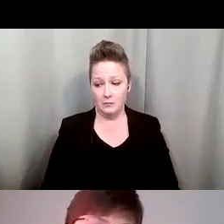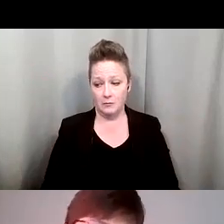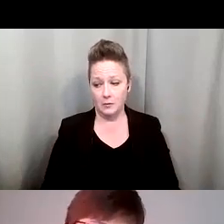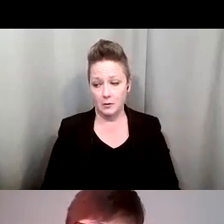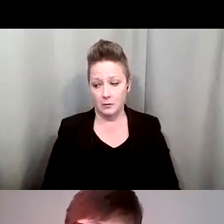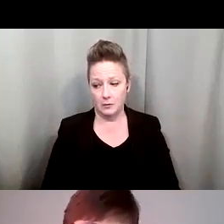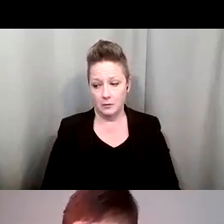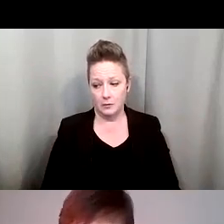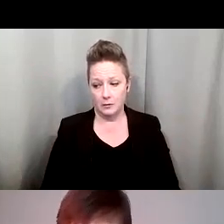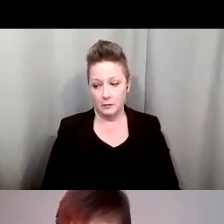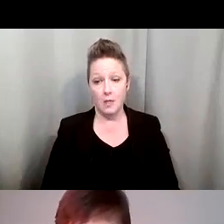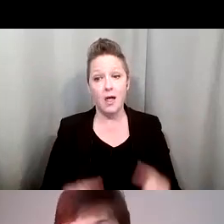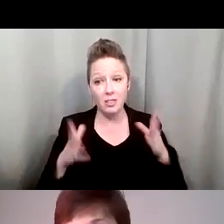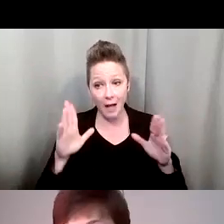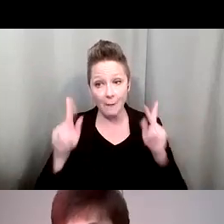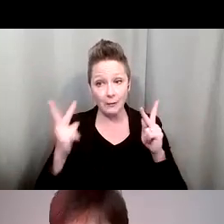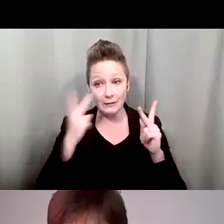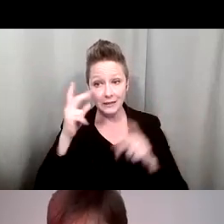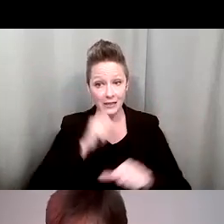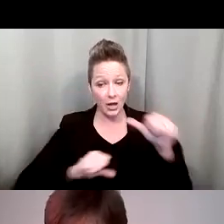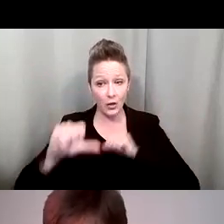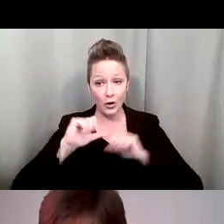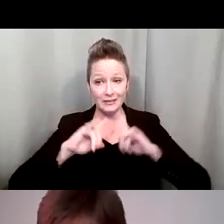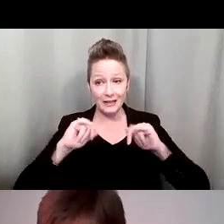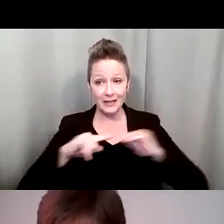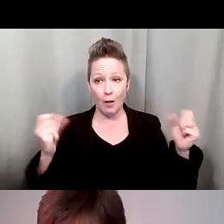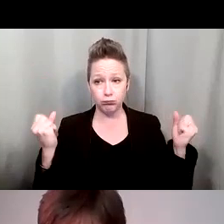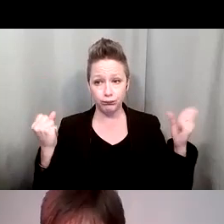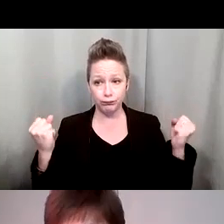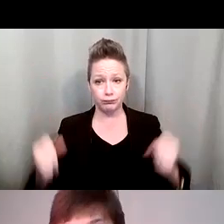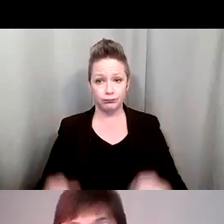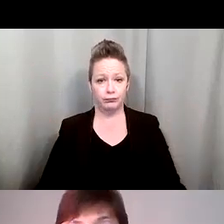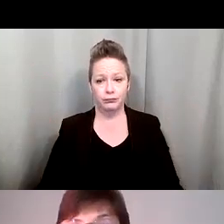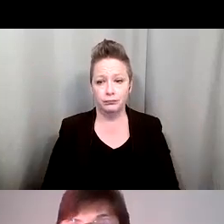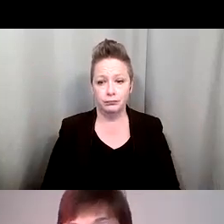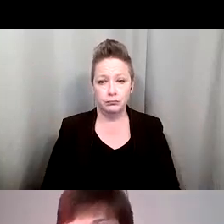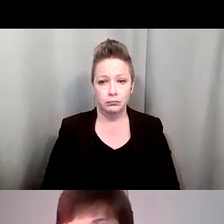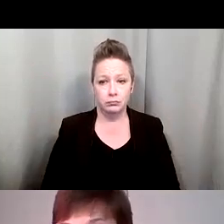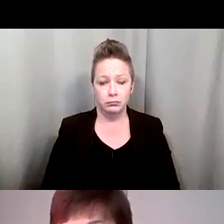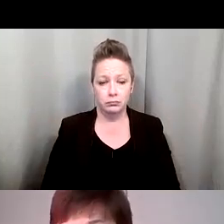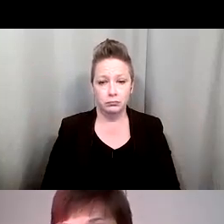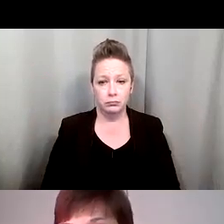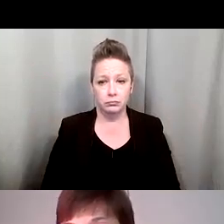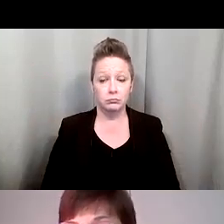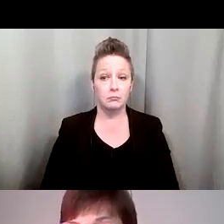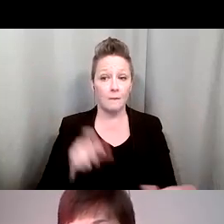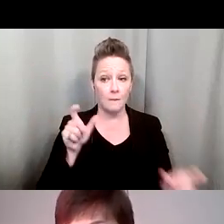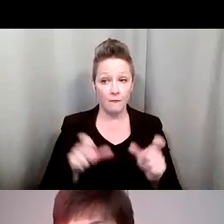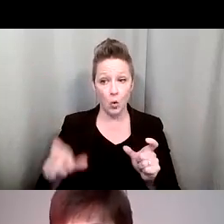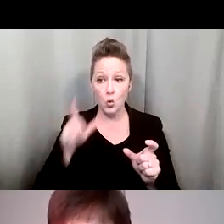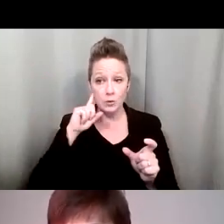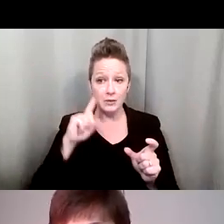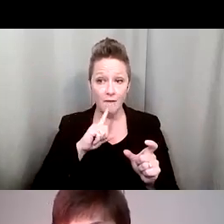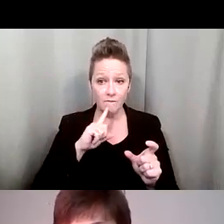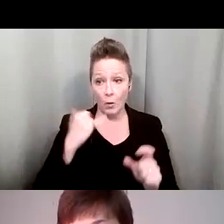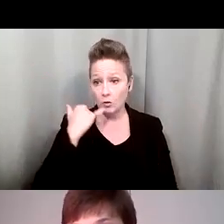individuals to see each other while communicating in AFL. And individuals who are deaf and want to call and make an